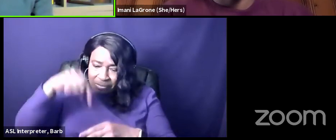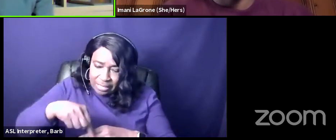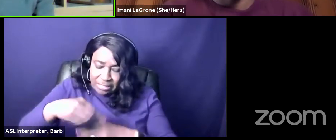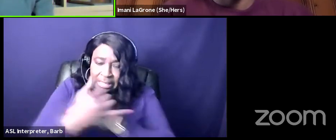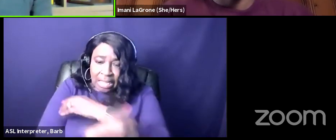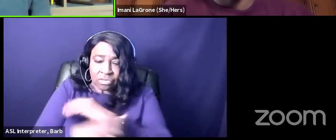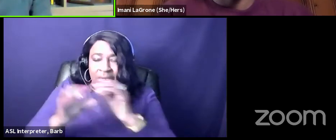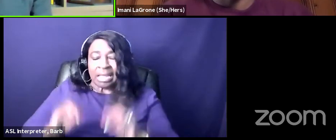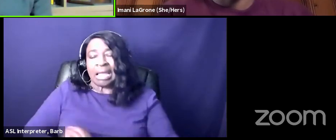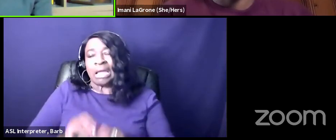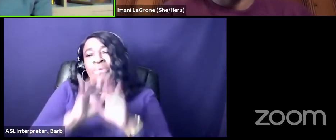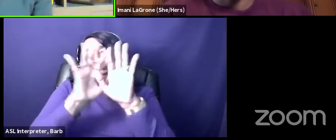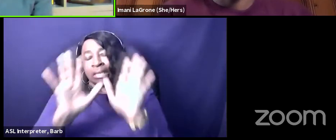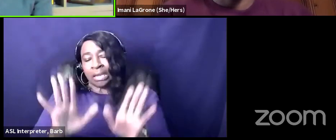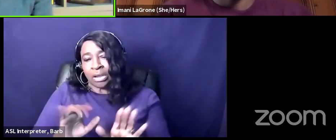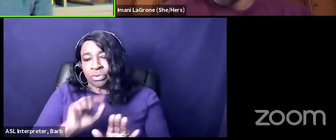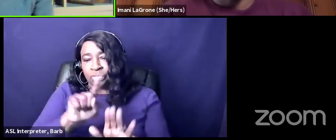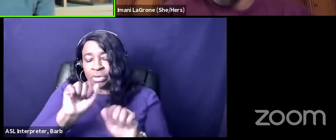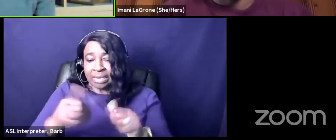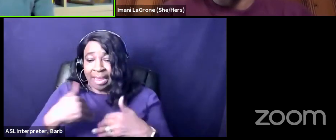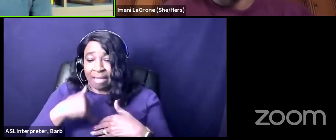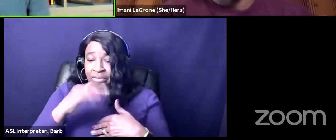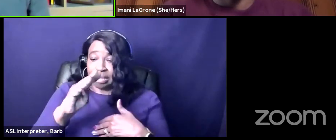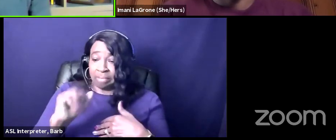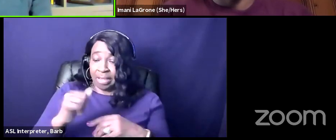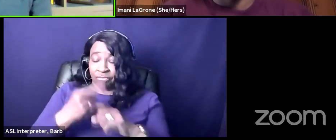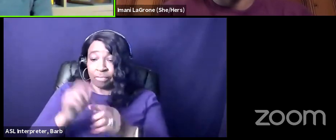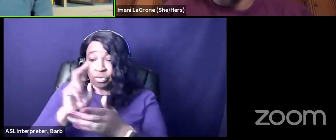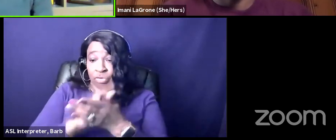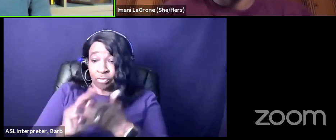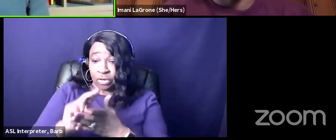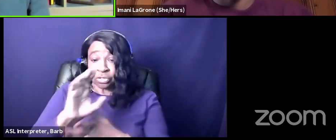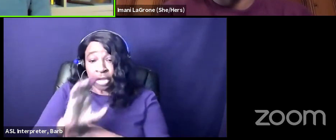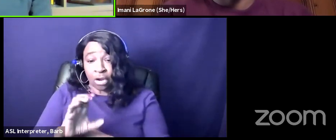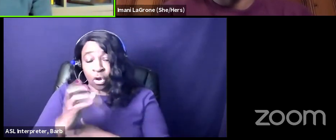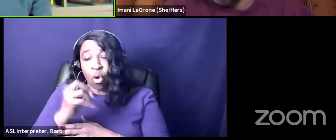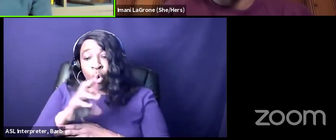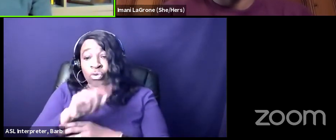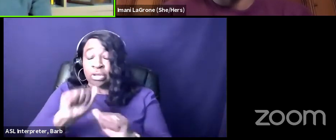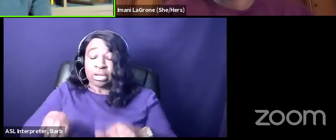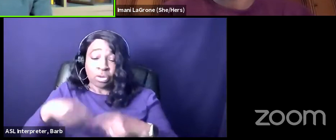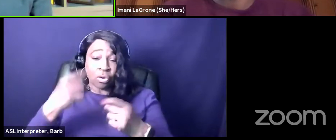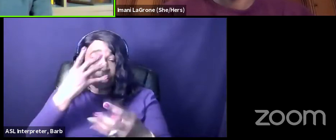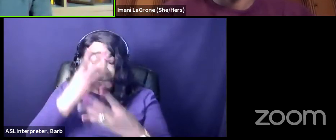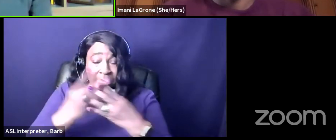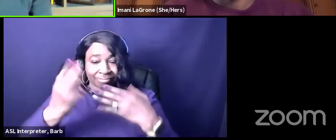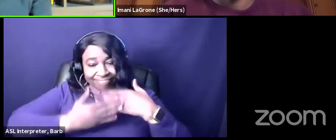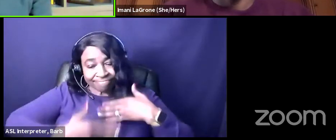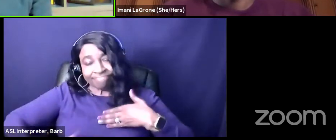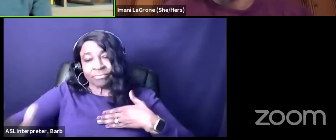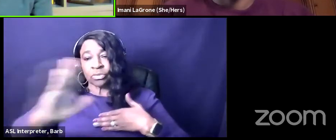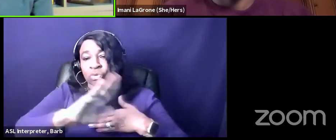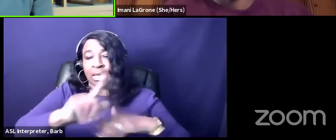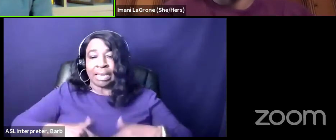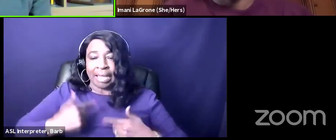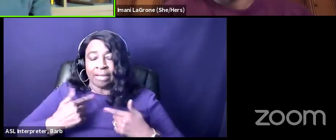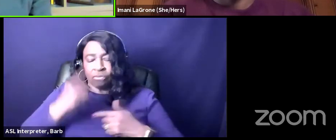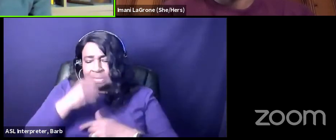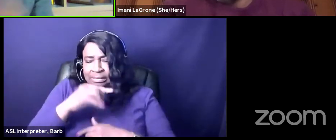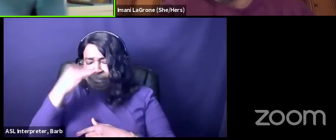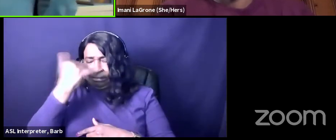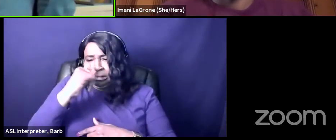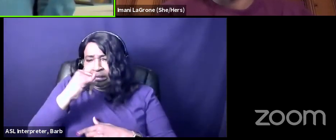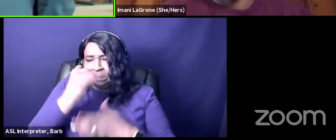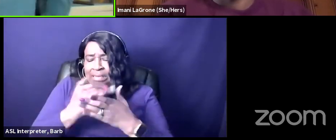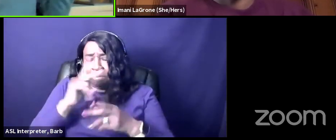end up with a masters from the university of chicago or you could end up going to prison for the rest of your life for some nonsense that someone just says you